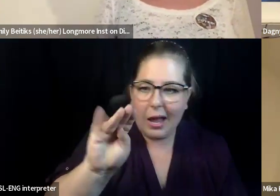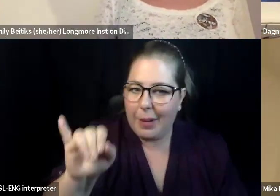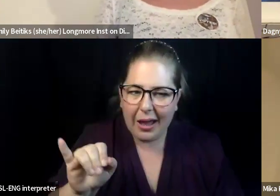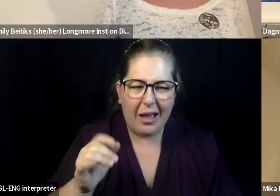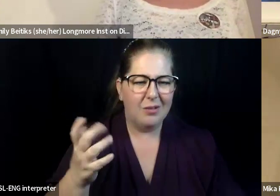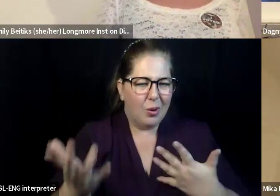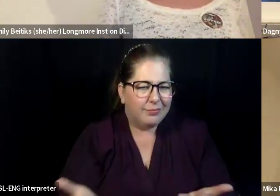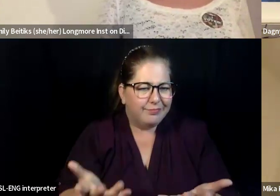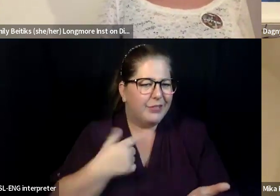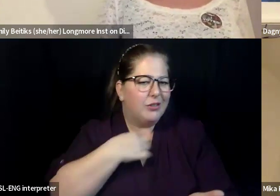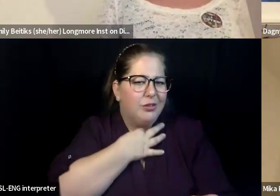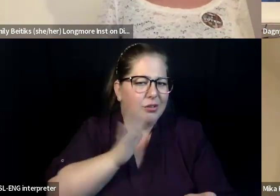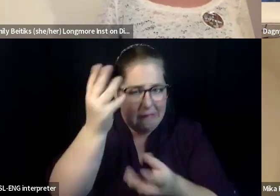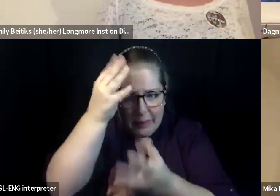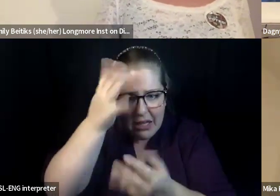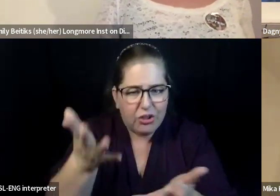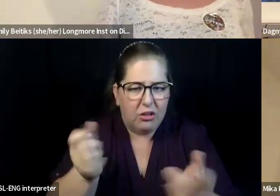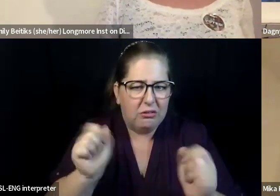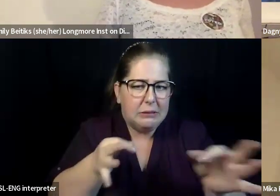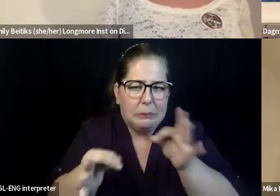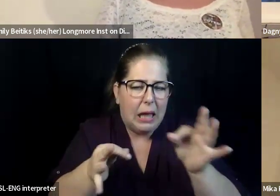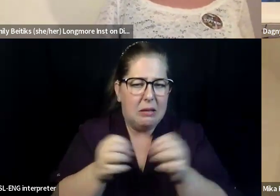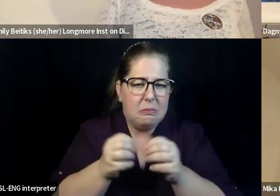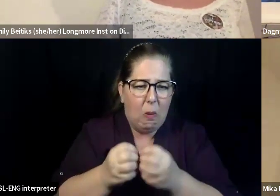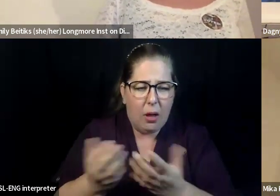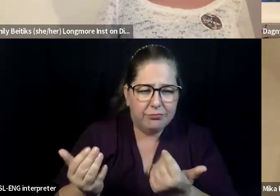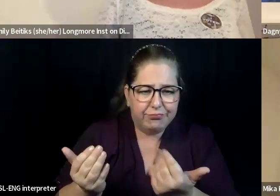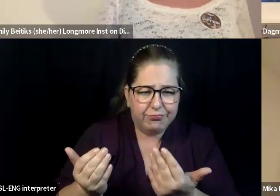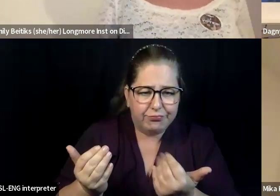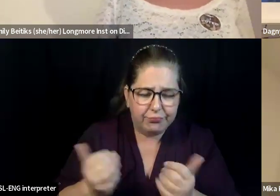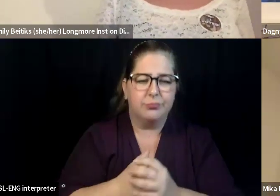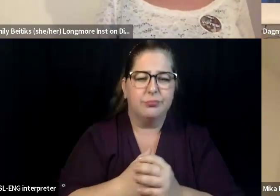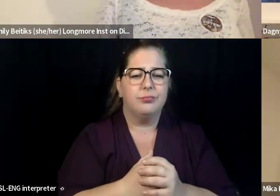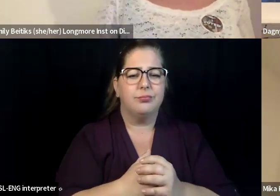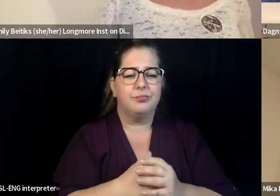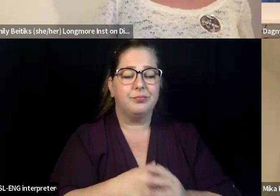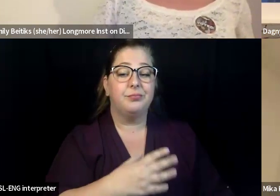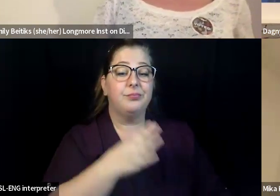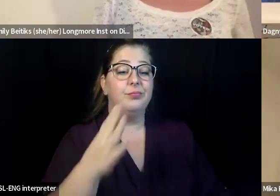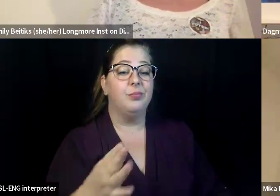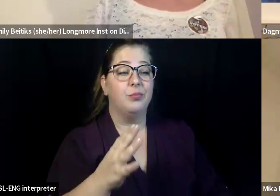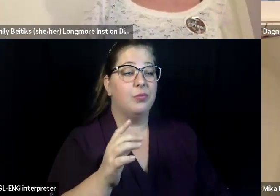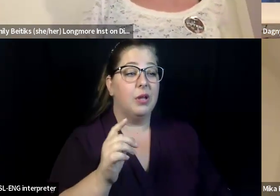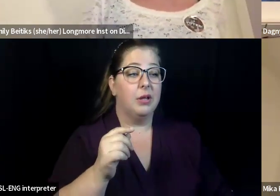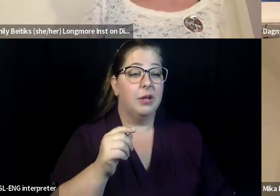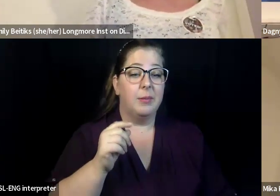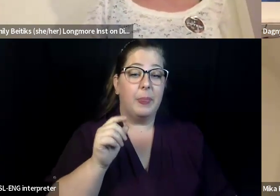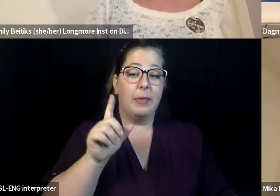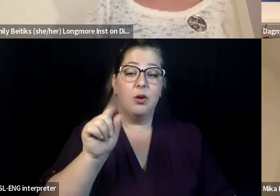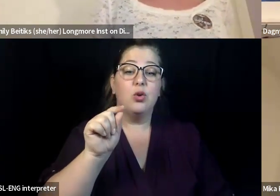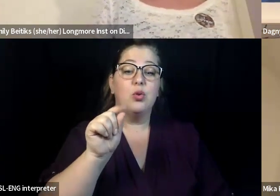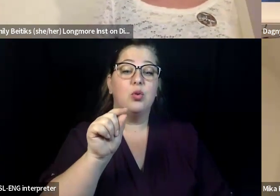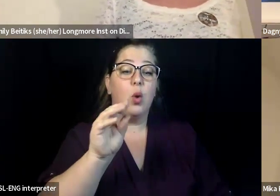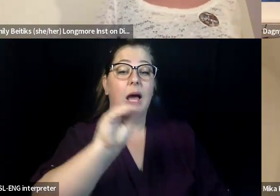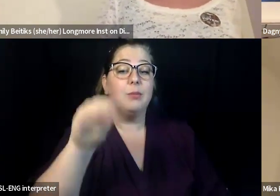their team who are disabled people who, um, have experience with fighting for housing, um, and come at this from